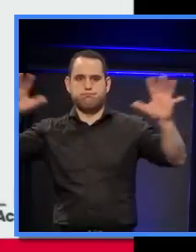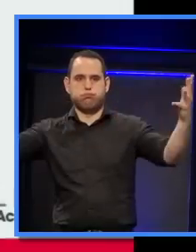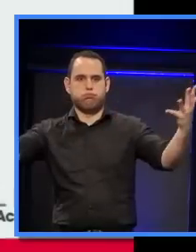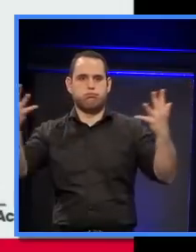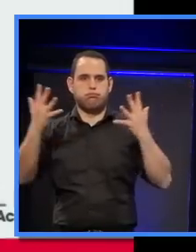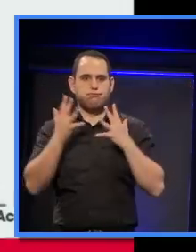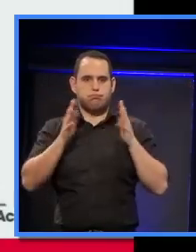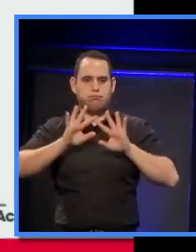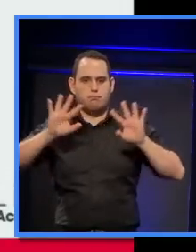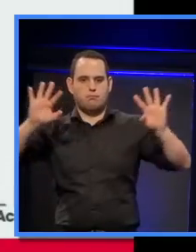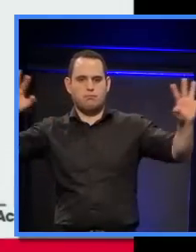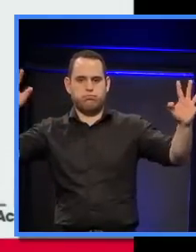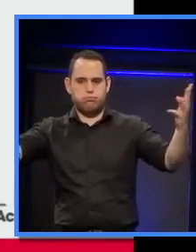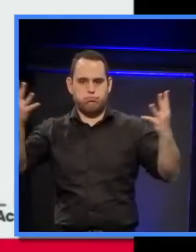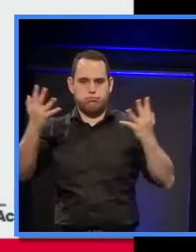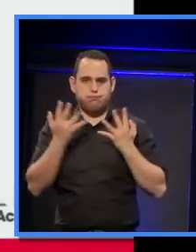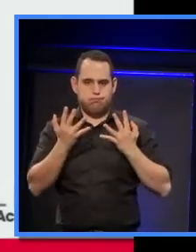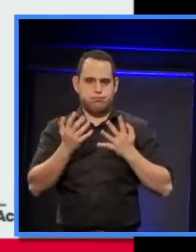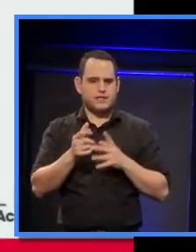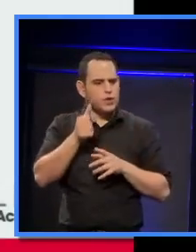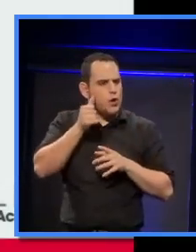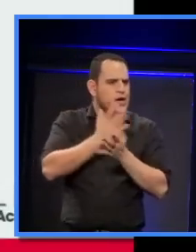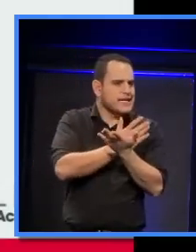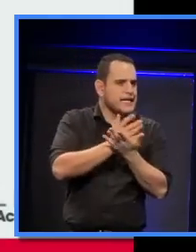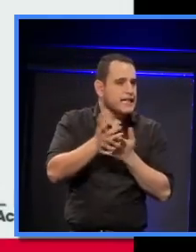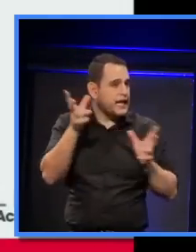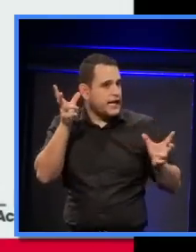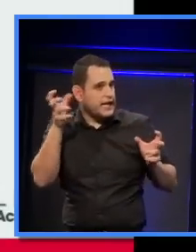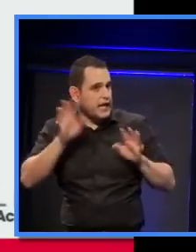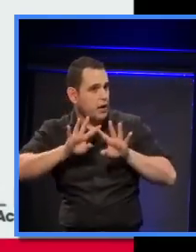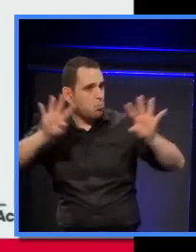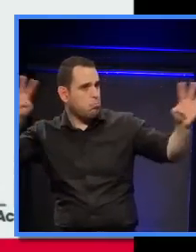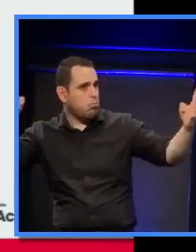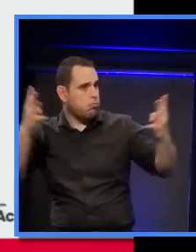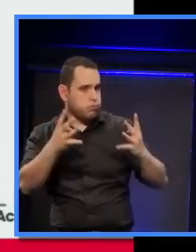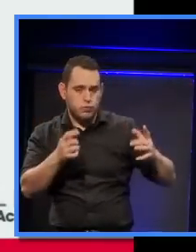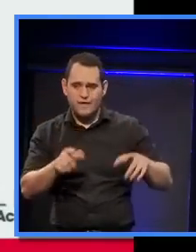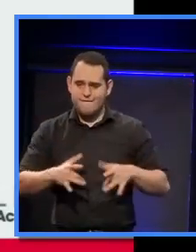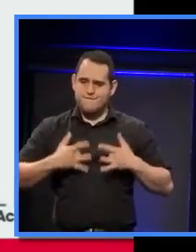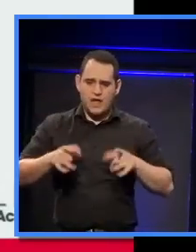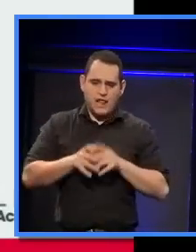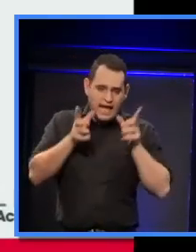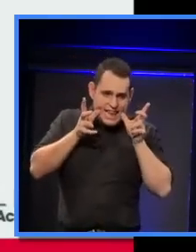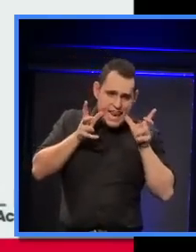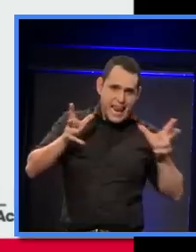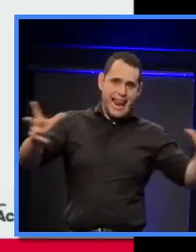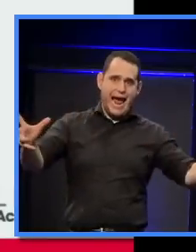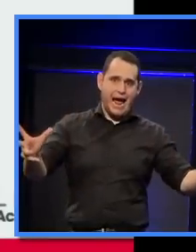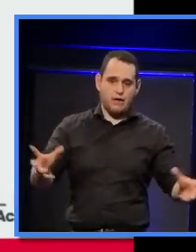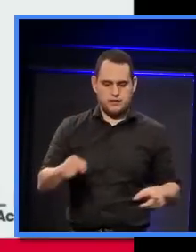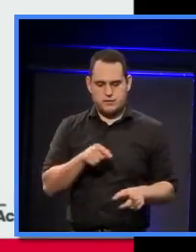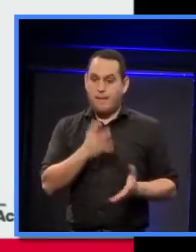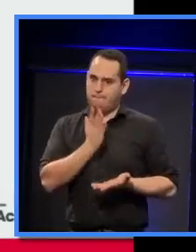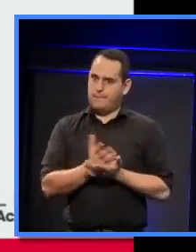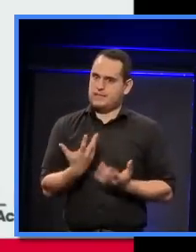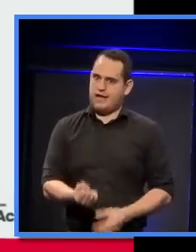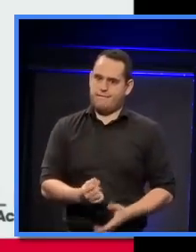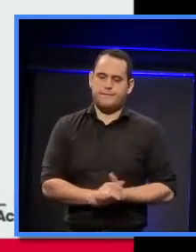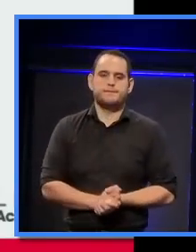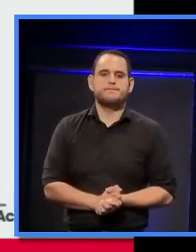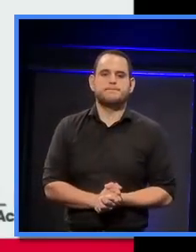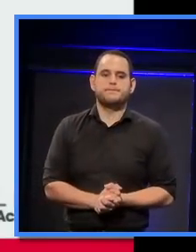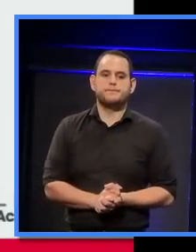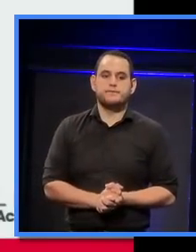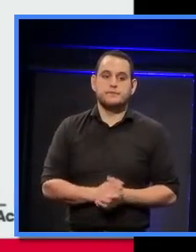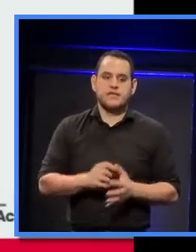got high reverberance but not great clarity. There were 10 objective criteria that were specified that we had to